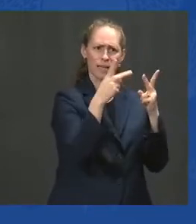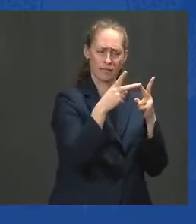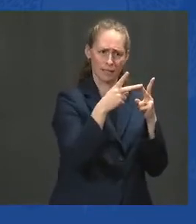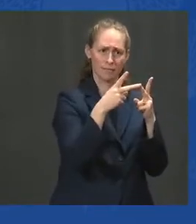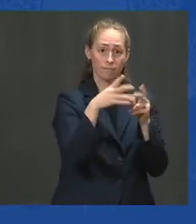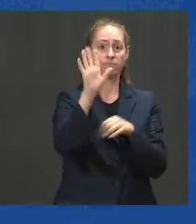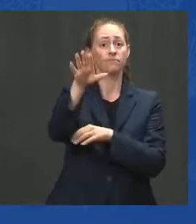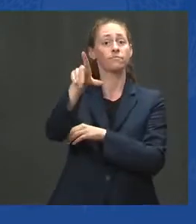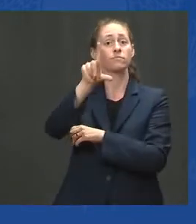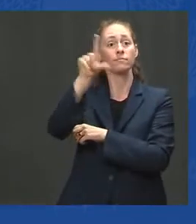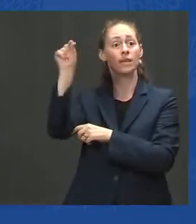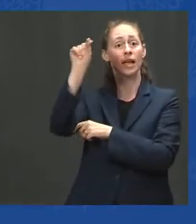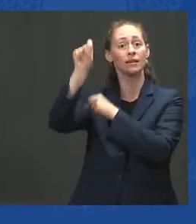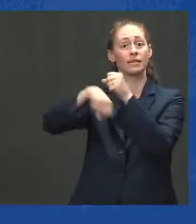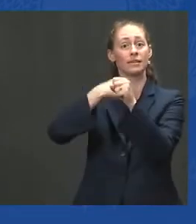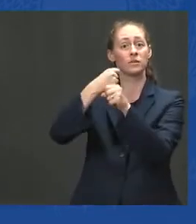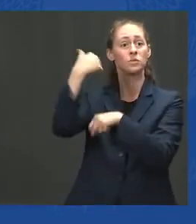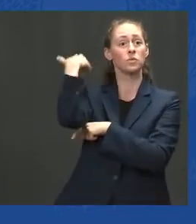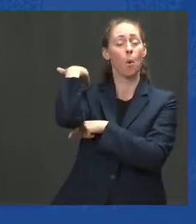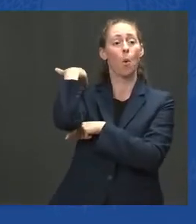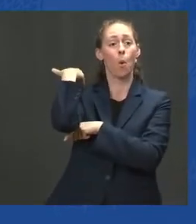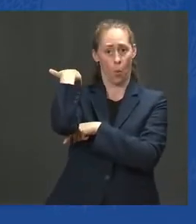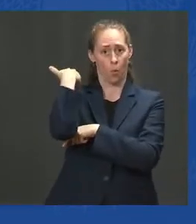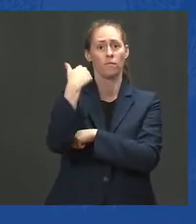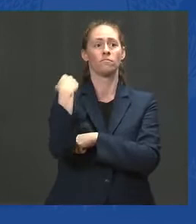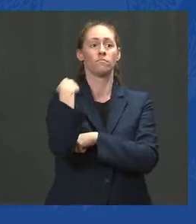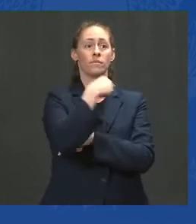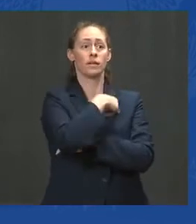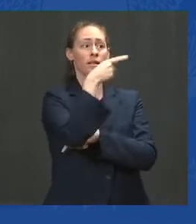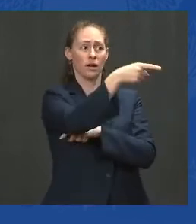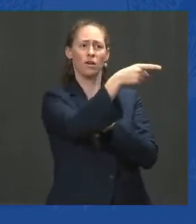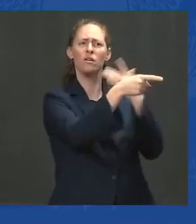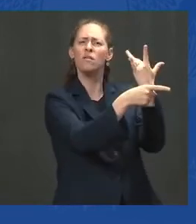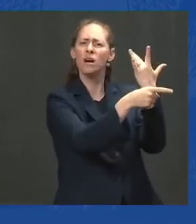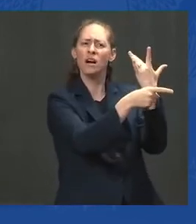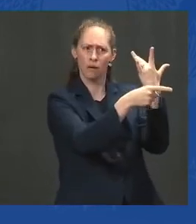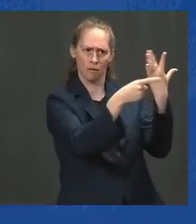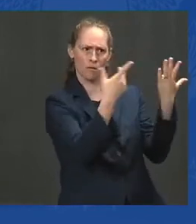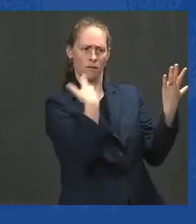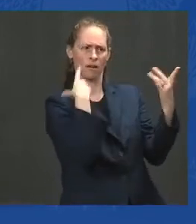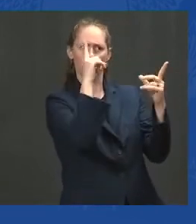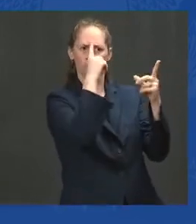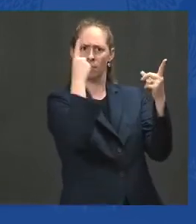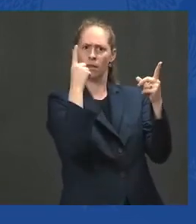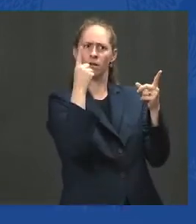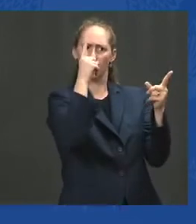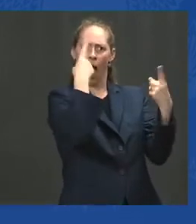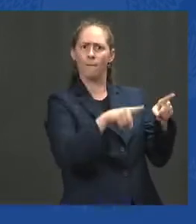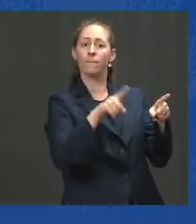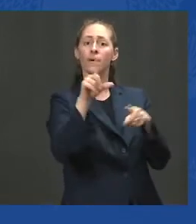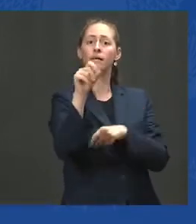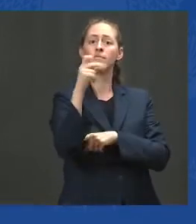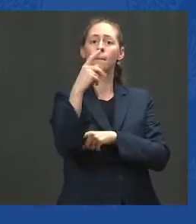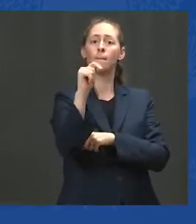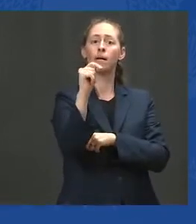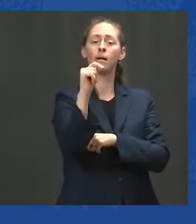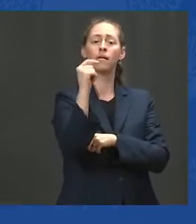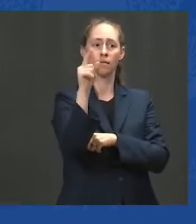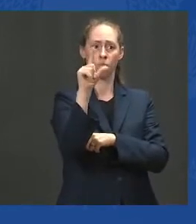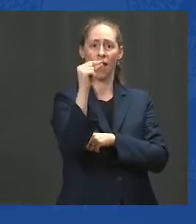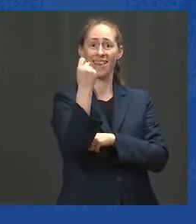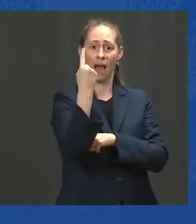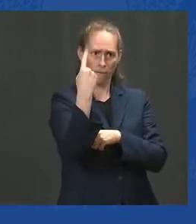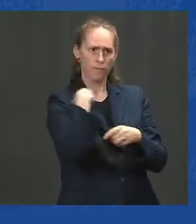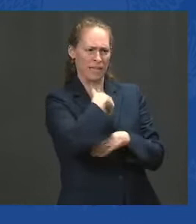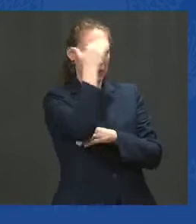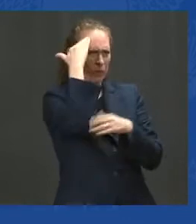goals. Get those who attacked us on September 11th, 2001, and make sure al Qaeda